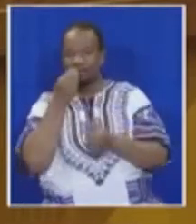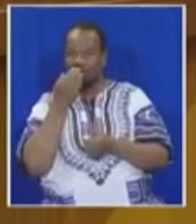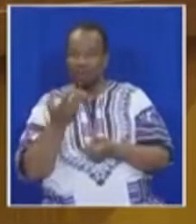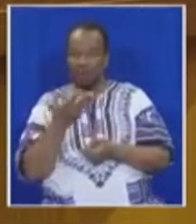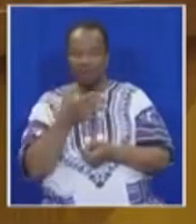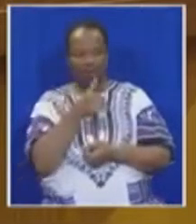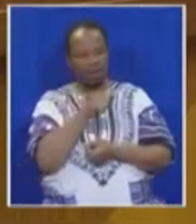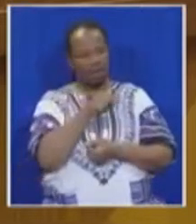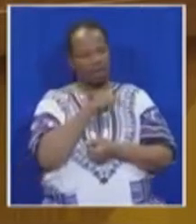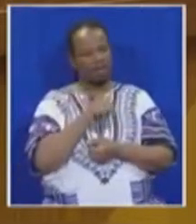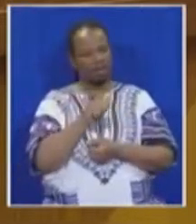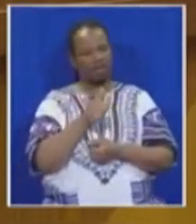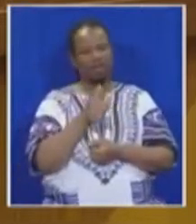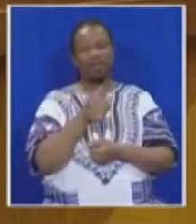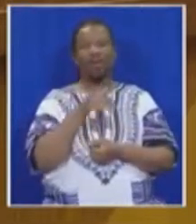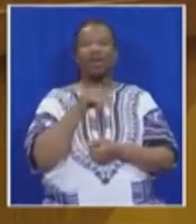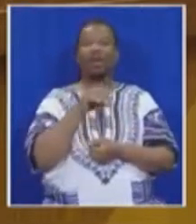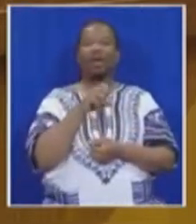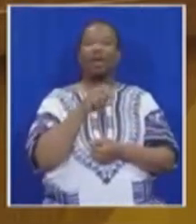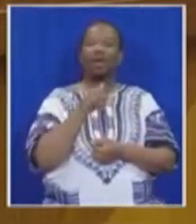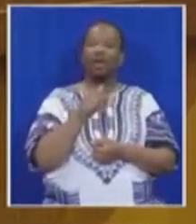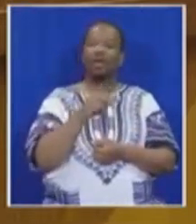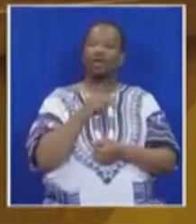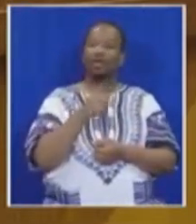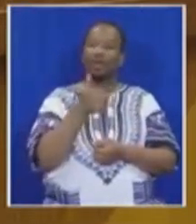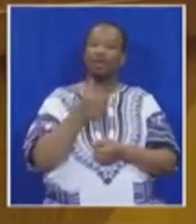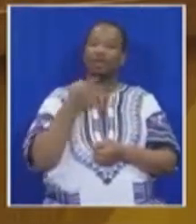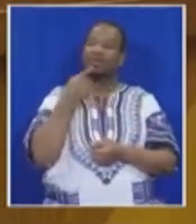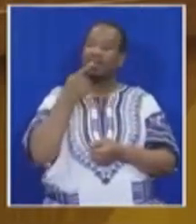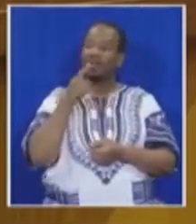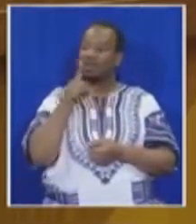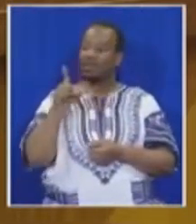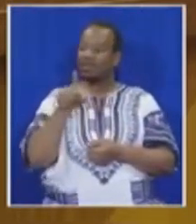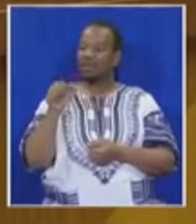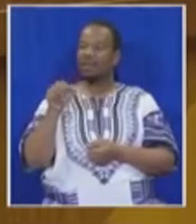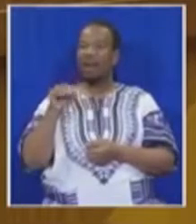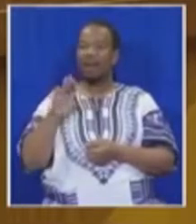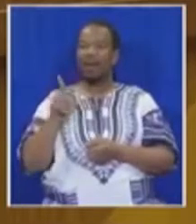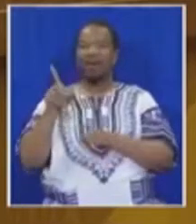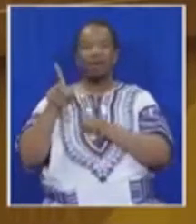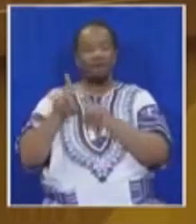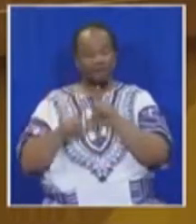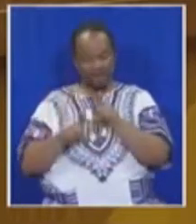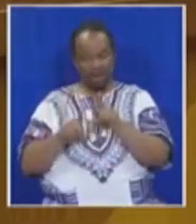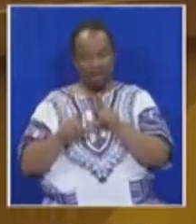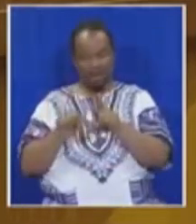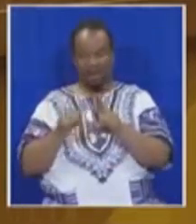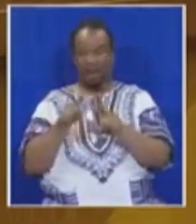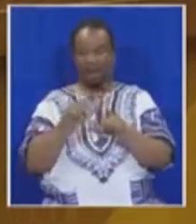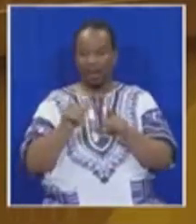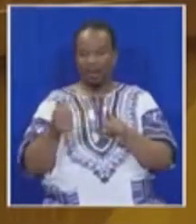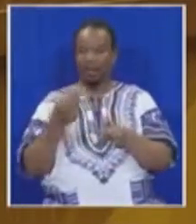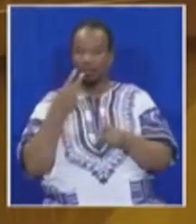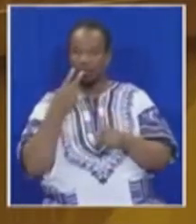ANC Secretary-General, for example, has noted that Zimbabwe's failure to value agriculture in its land redistribution has